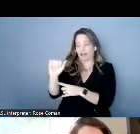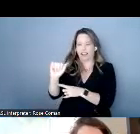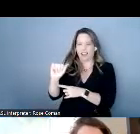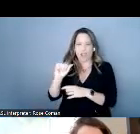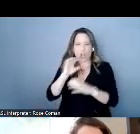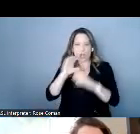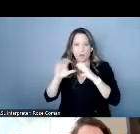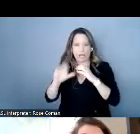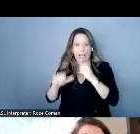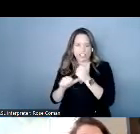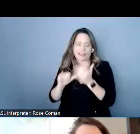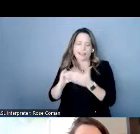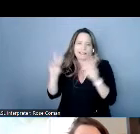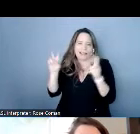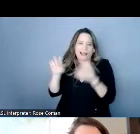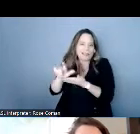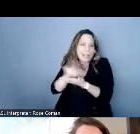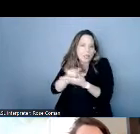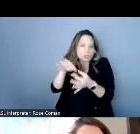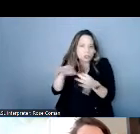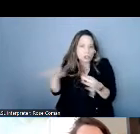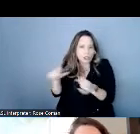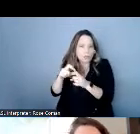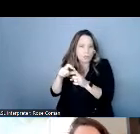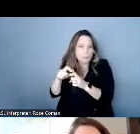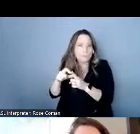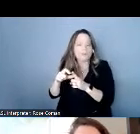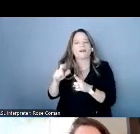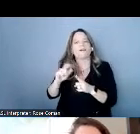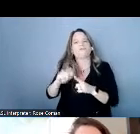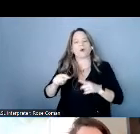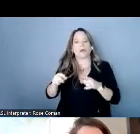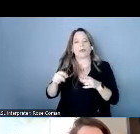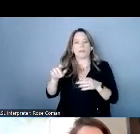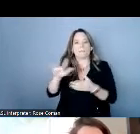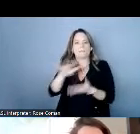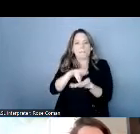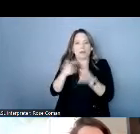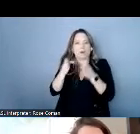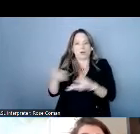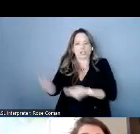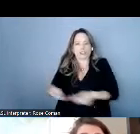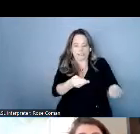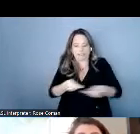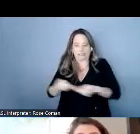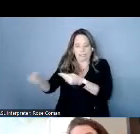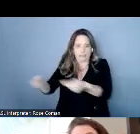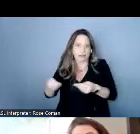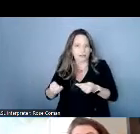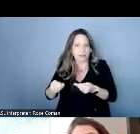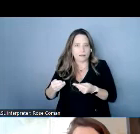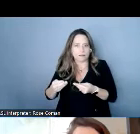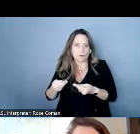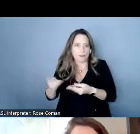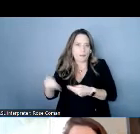intermediary or automated system that provides the captions to the end user so there are different kinds of